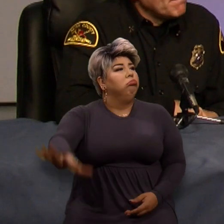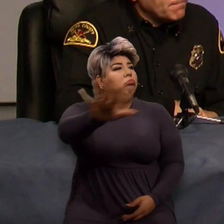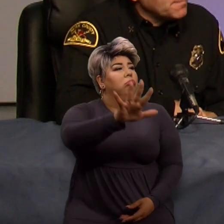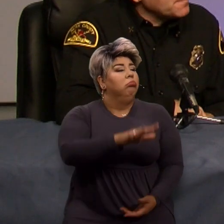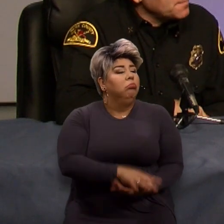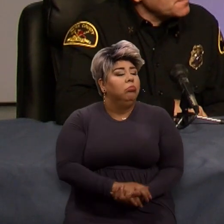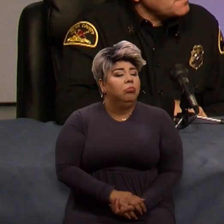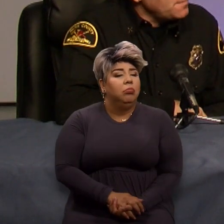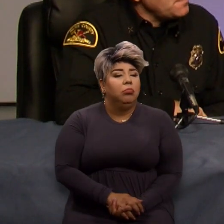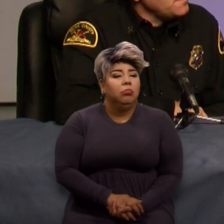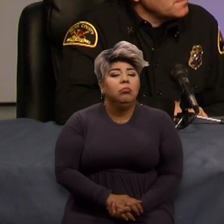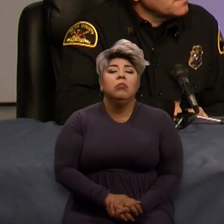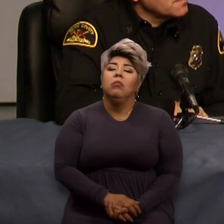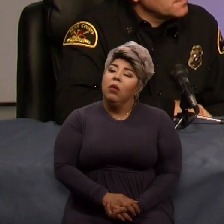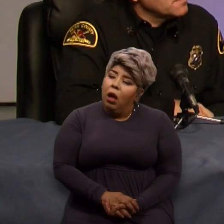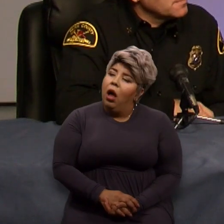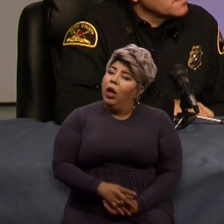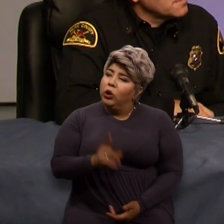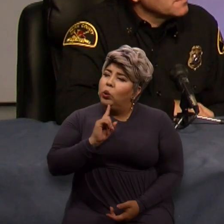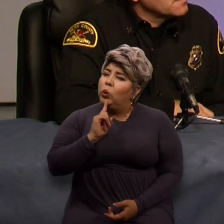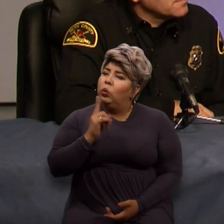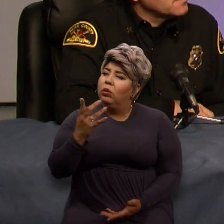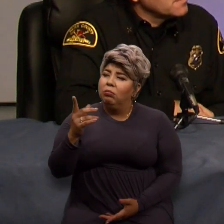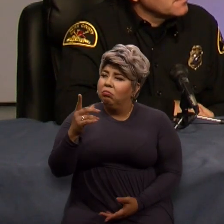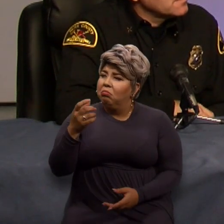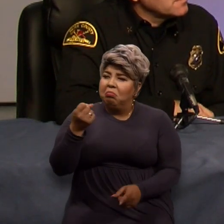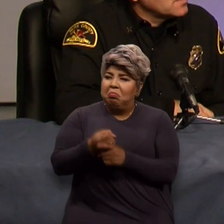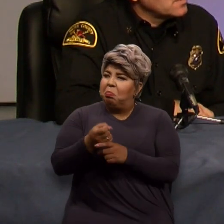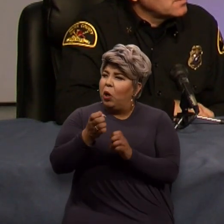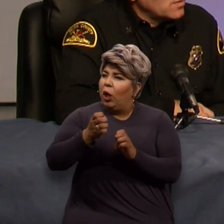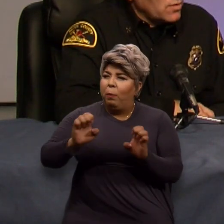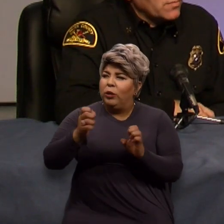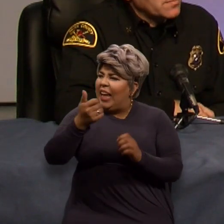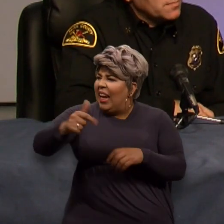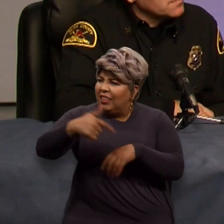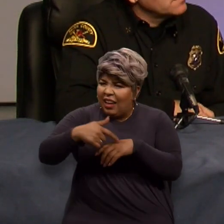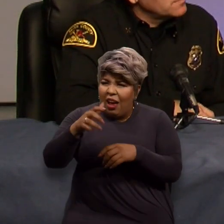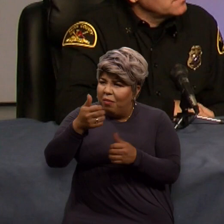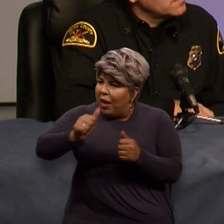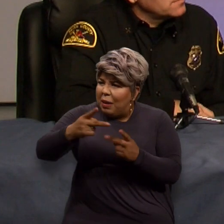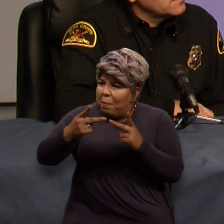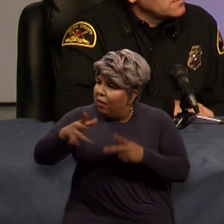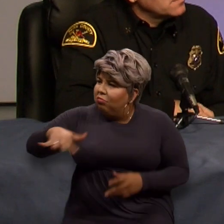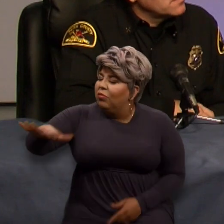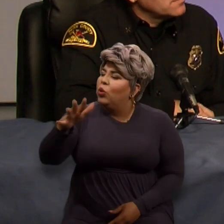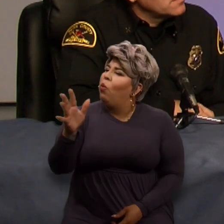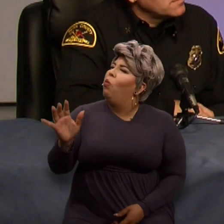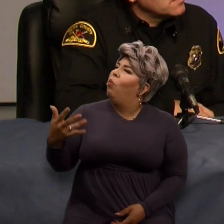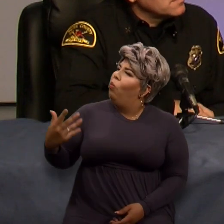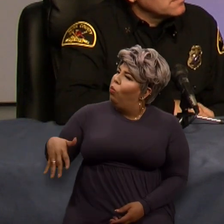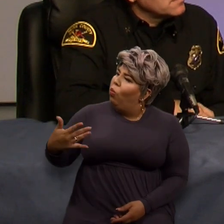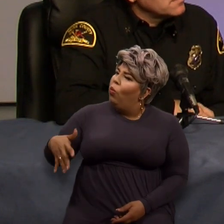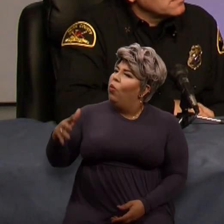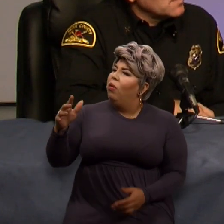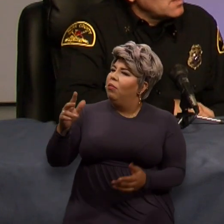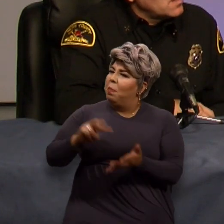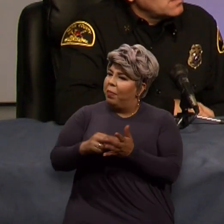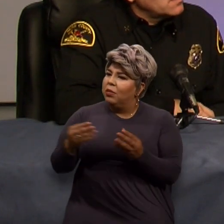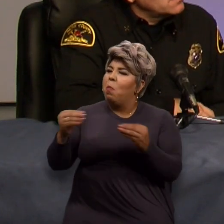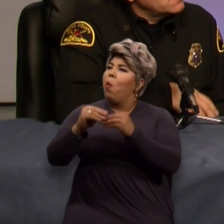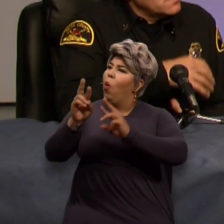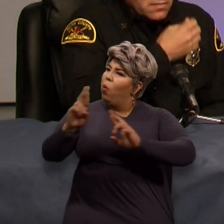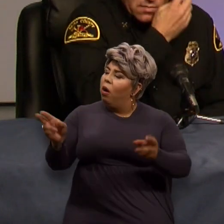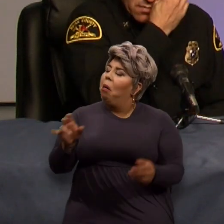Of course, there's always the possibility of emergency happening anywhere. And if you have that information already out there, it's just another good reason to, you know, to be prepared.